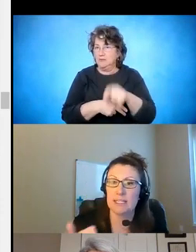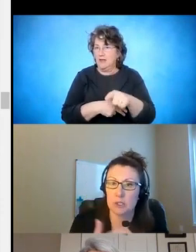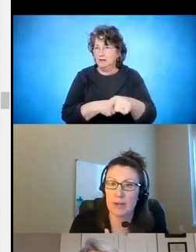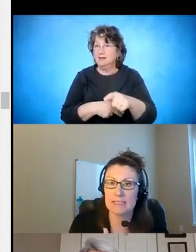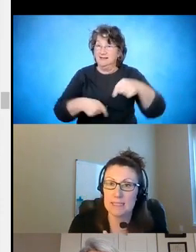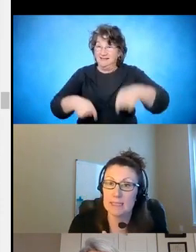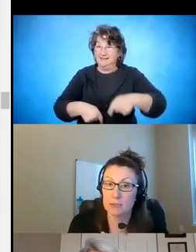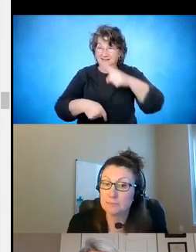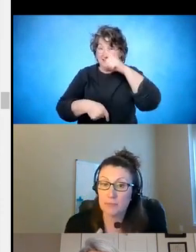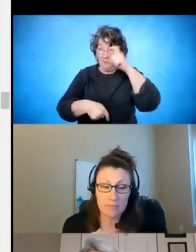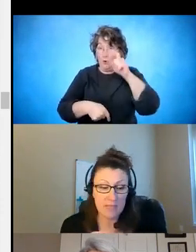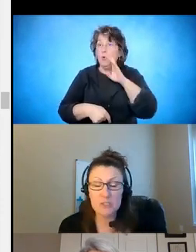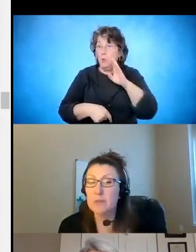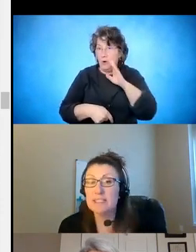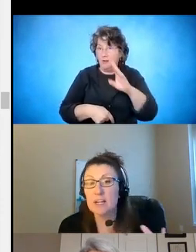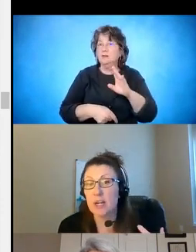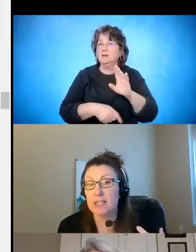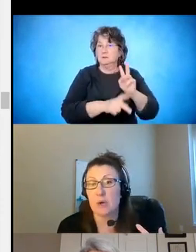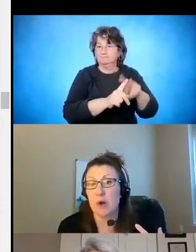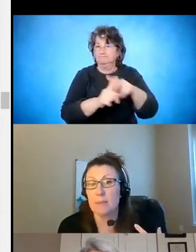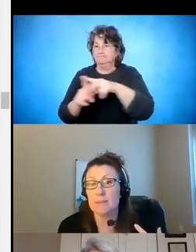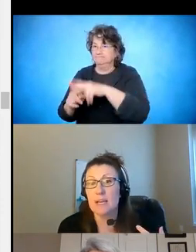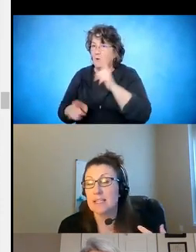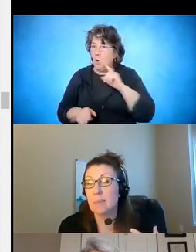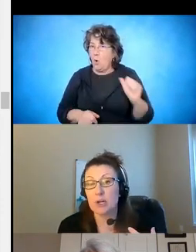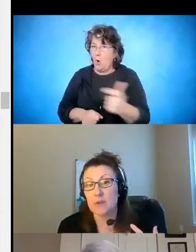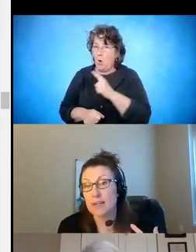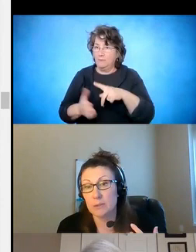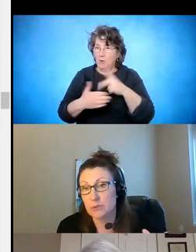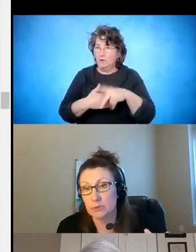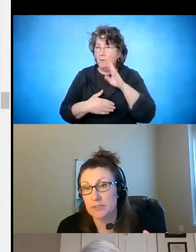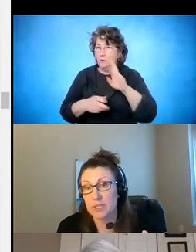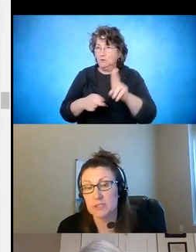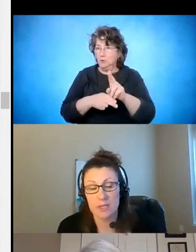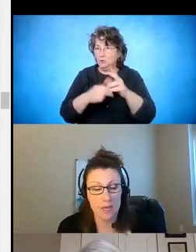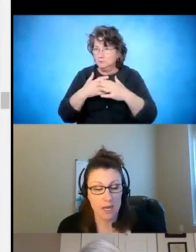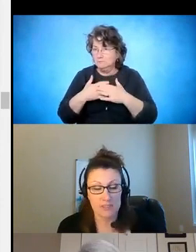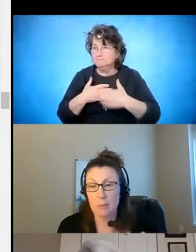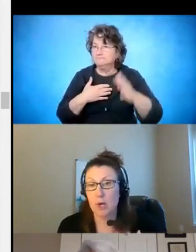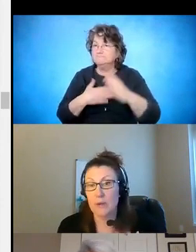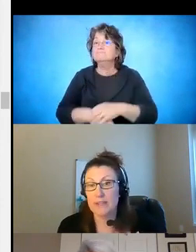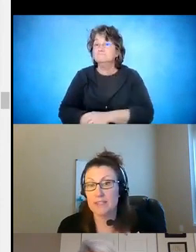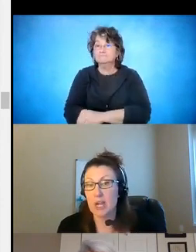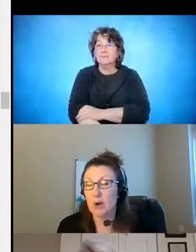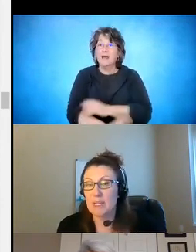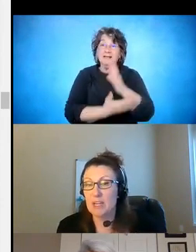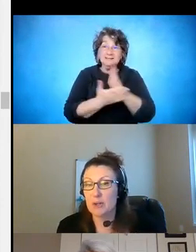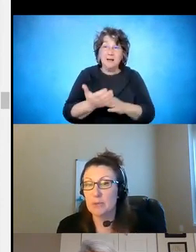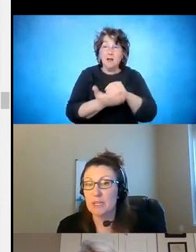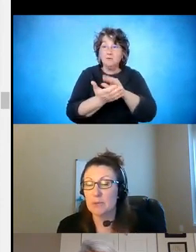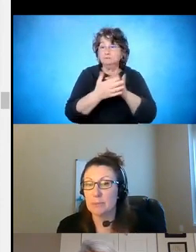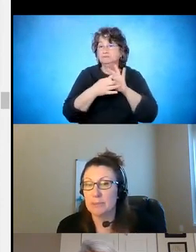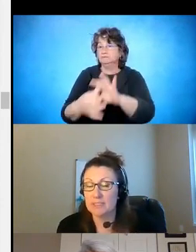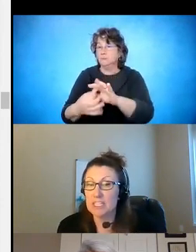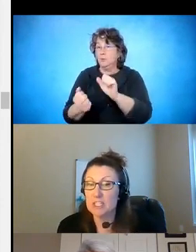project to get the rest in there. And so these contracted programs, some are directly with school districts, some are with CRP or